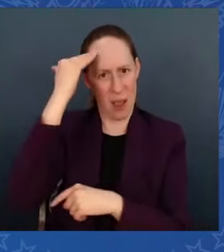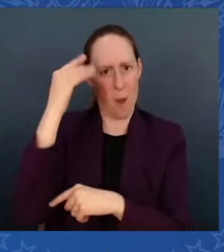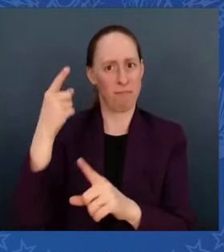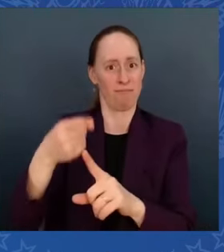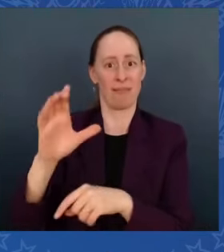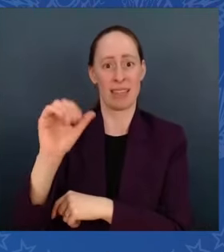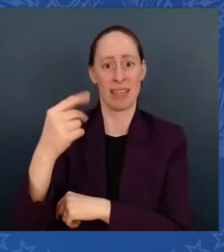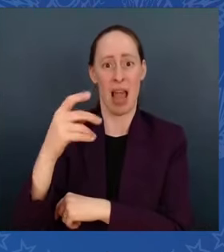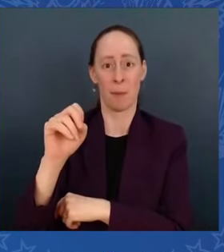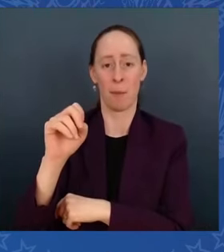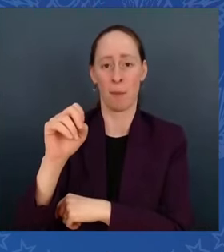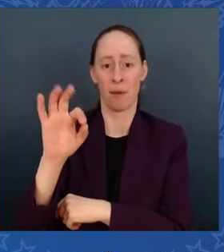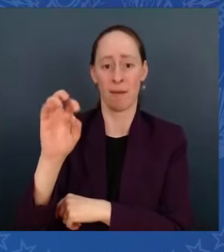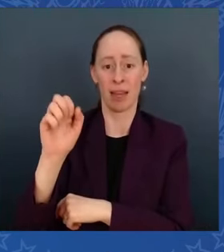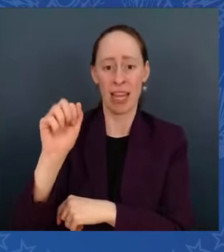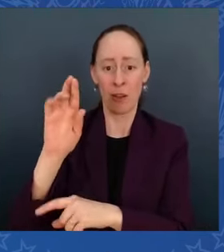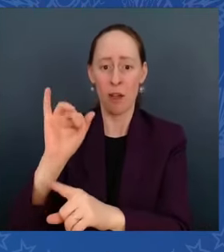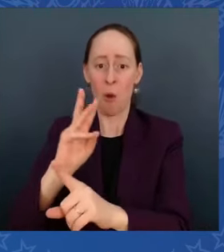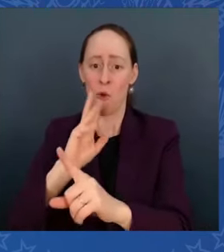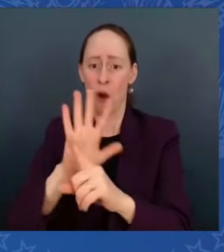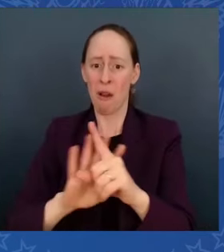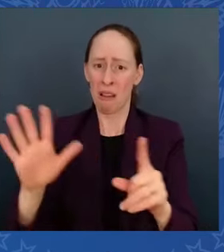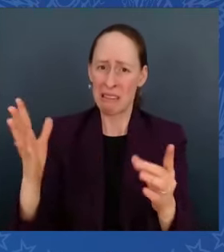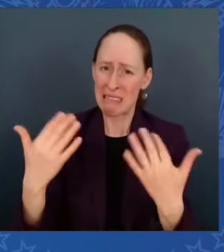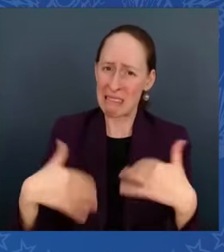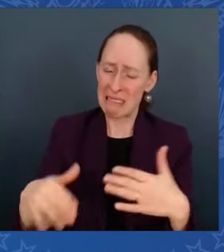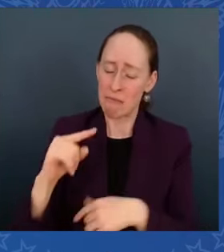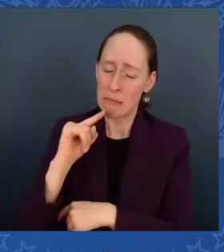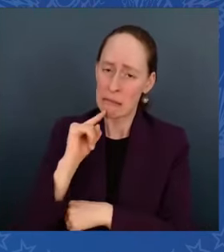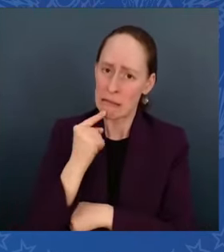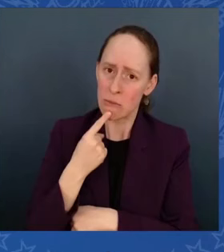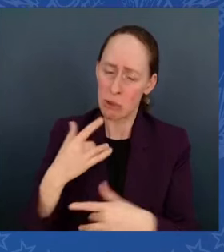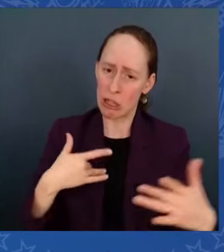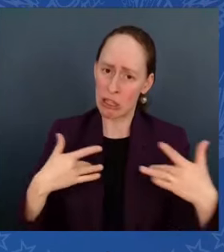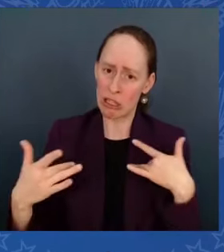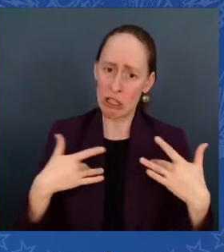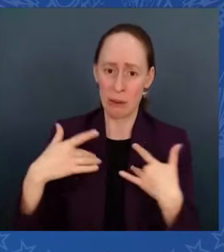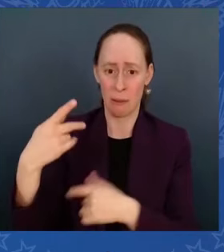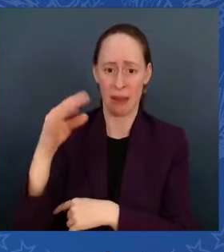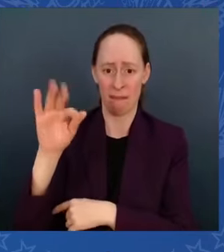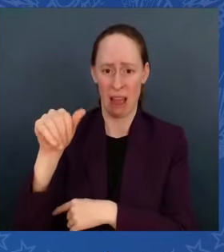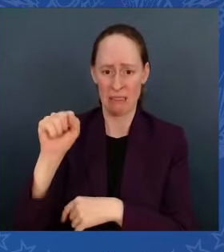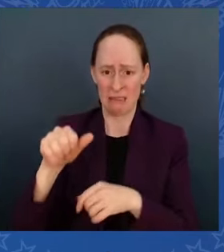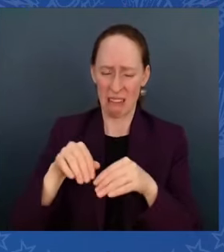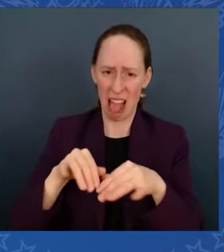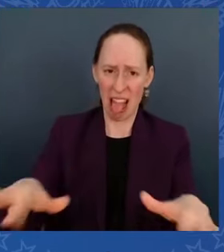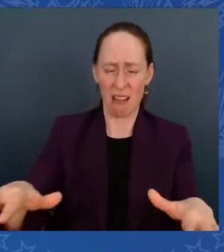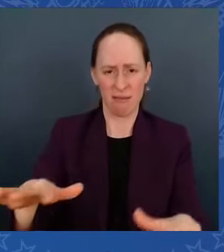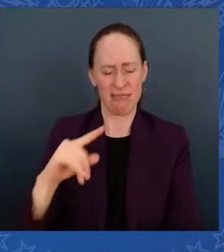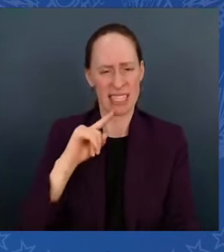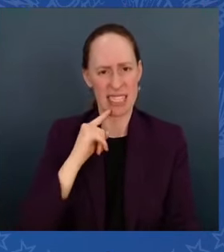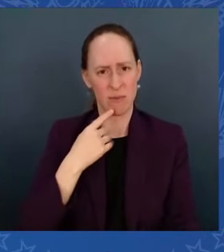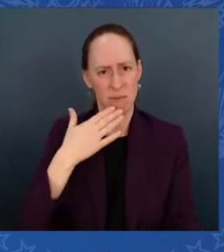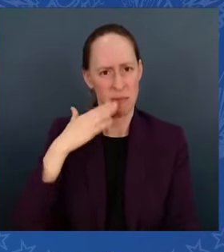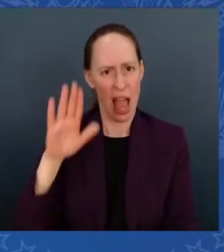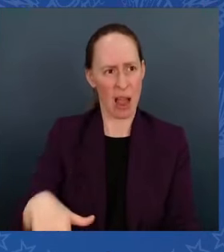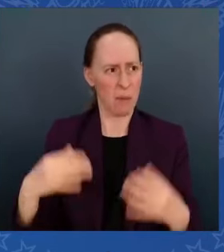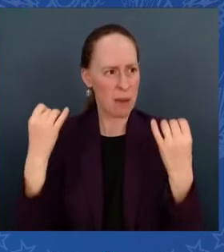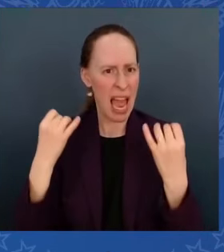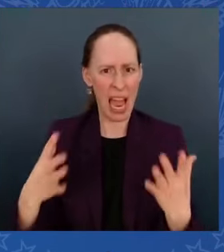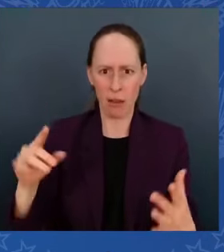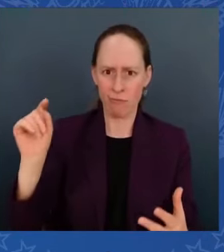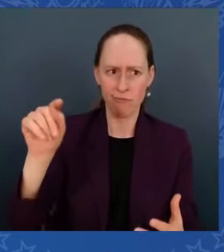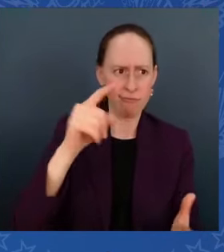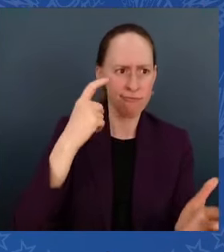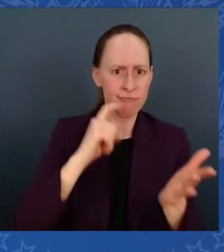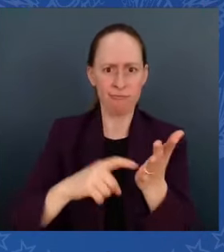you've seen aggressive cancers emerge in that area. It's gone so far that we're advising and warning you can't eat